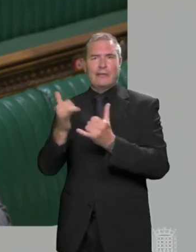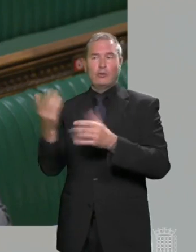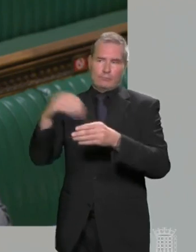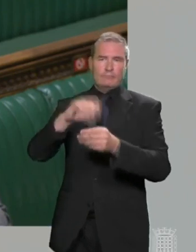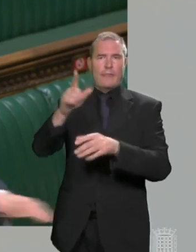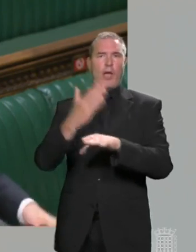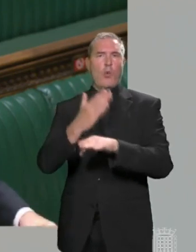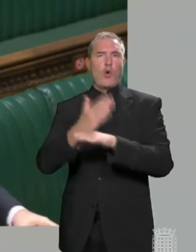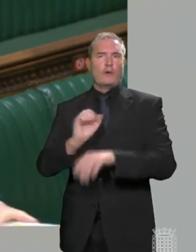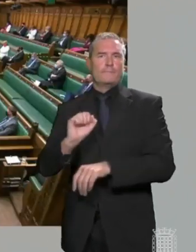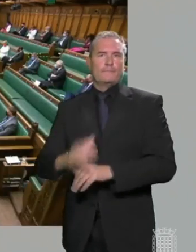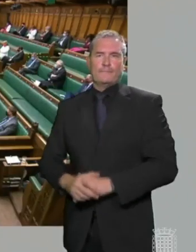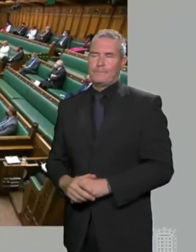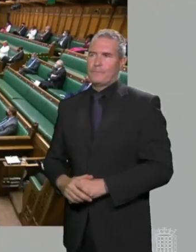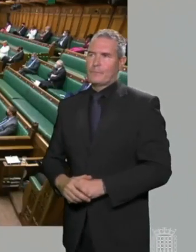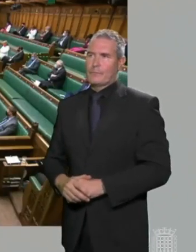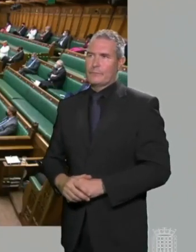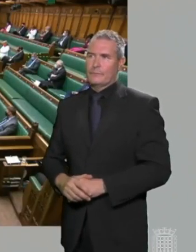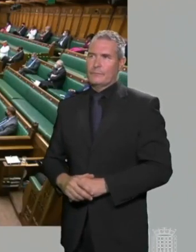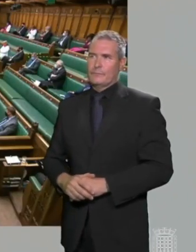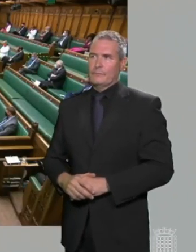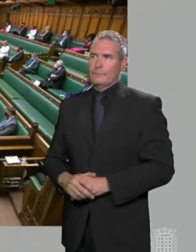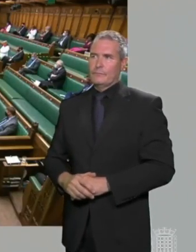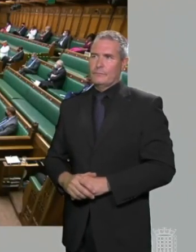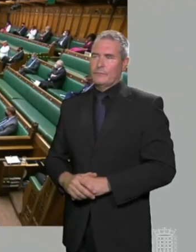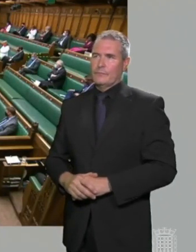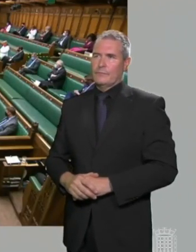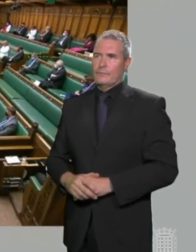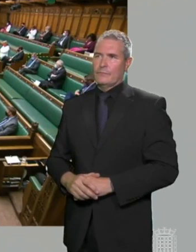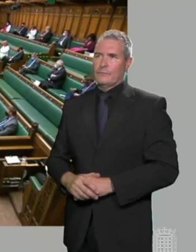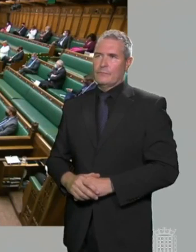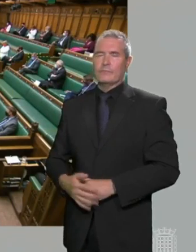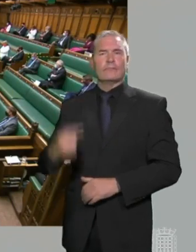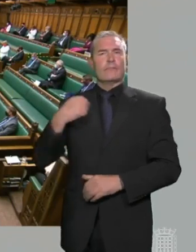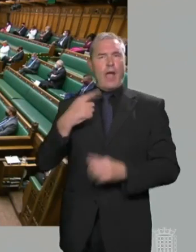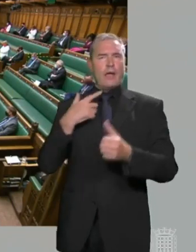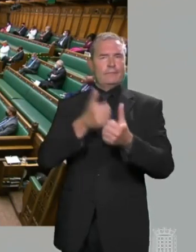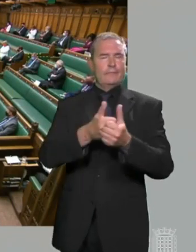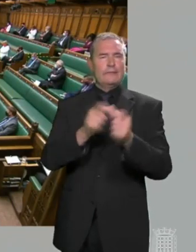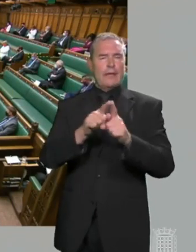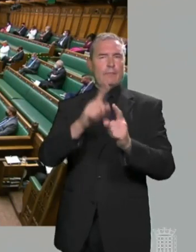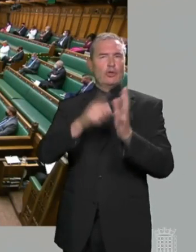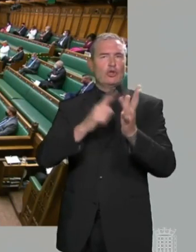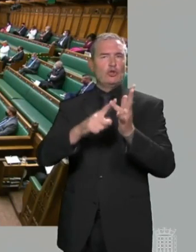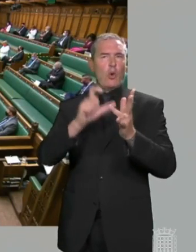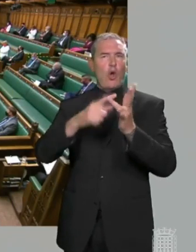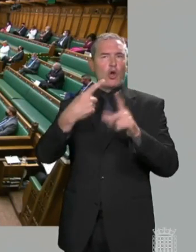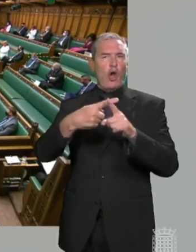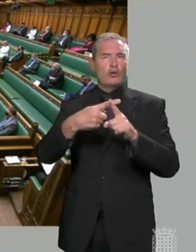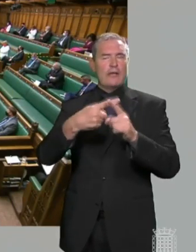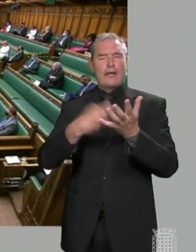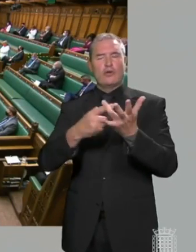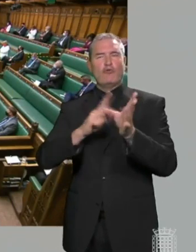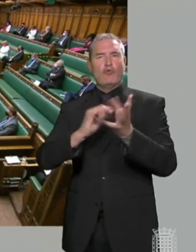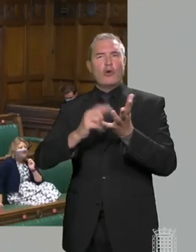fulfil their ambitions. Mr Speaker, support the Prime Minister's comments on Joe Cox and also, as a former Chief Whip, his